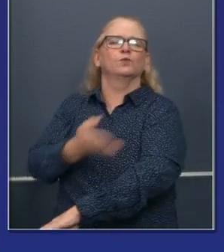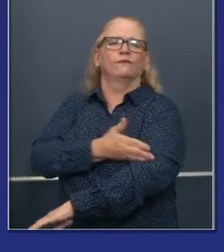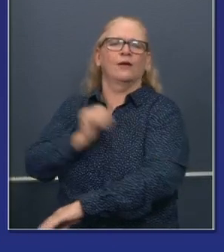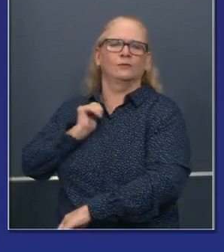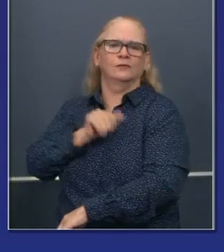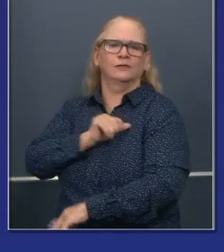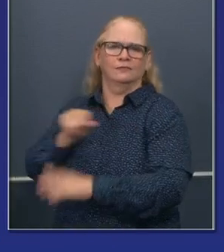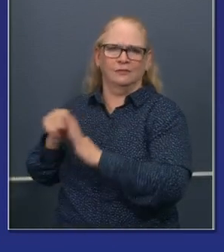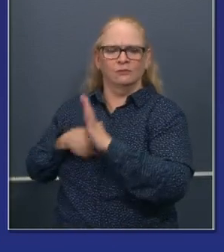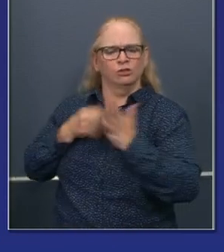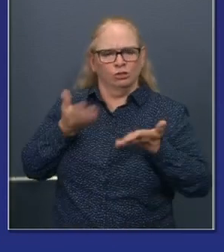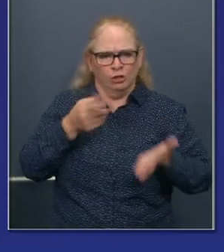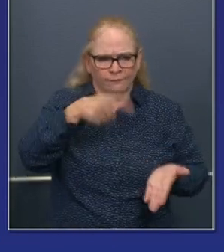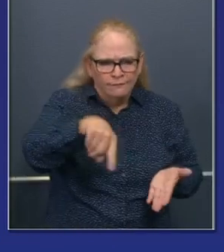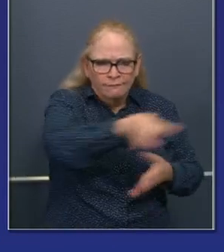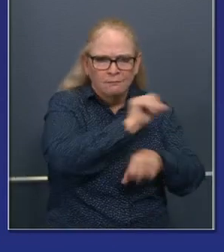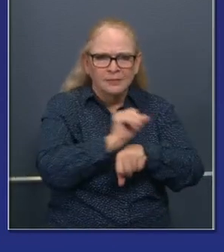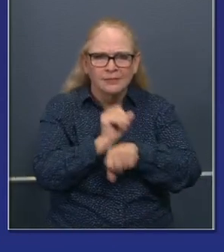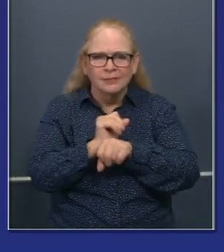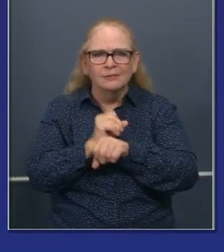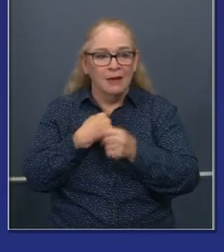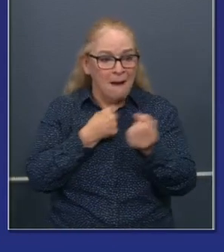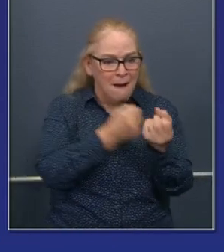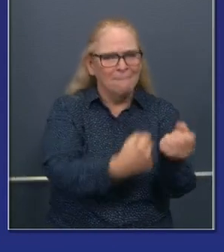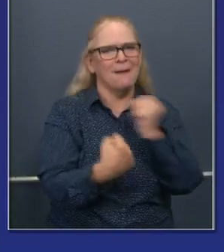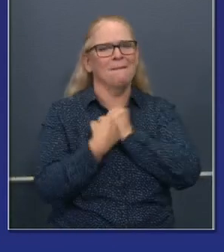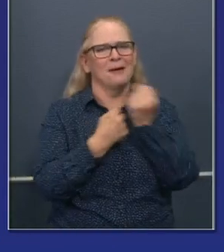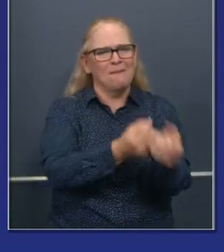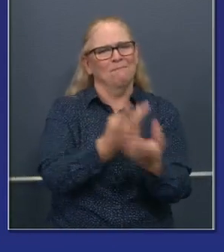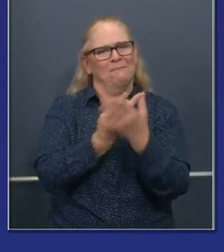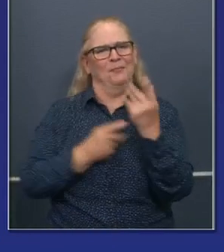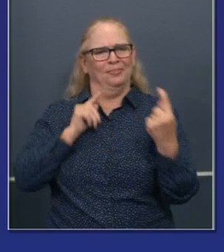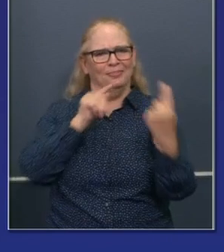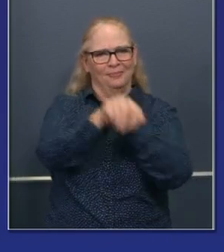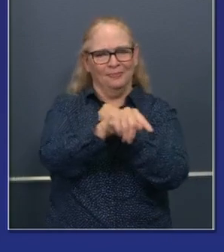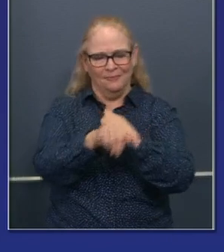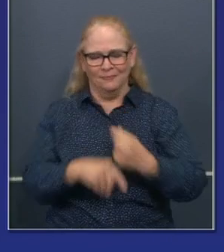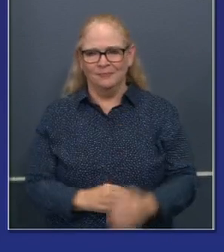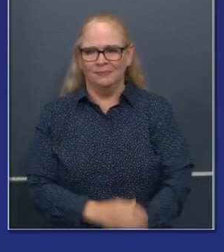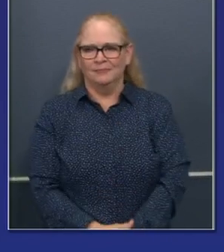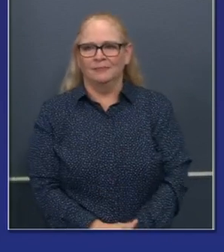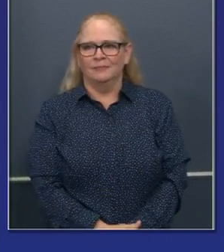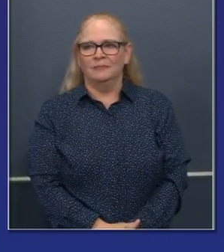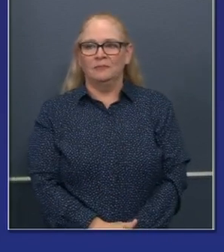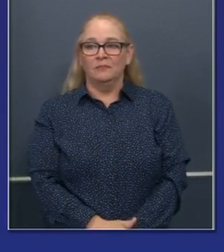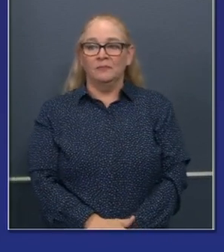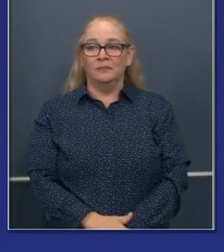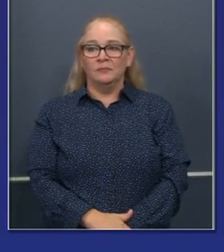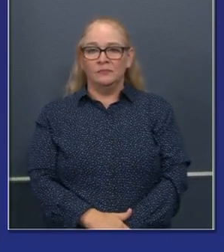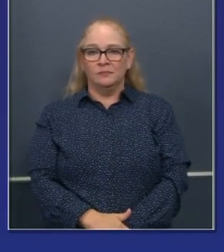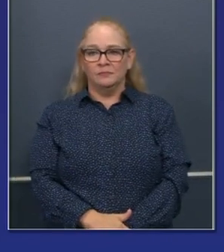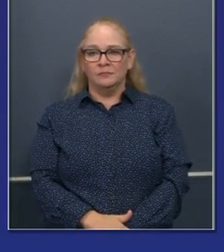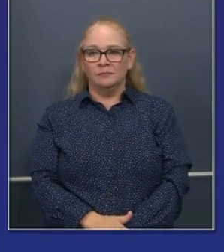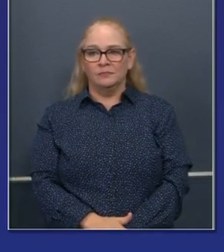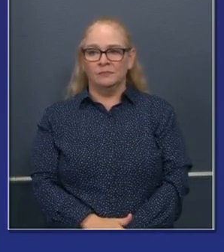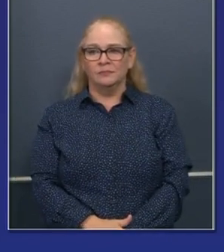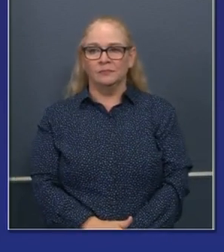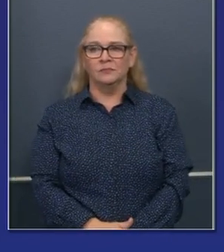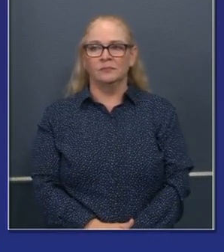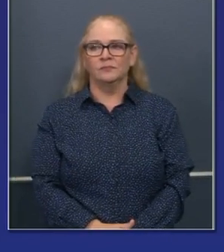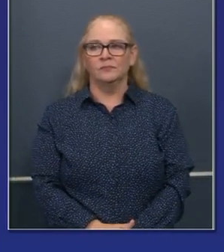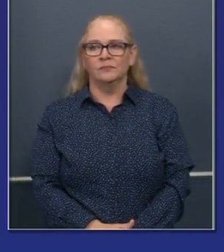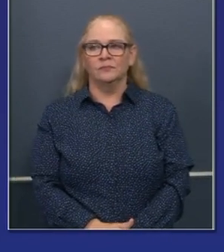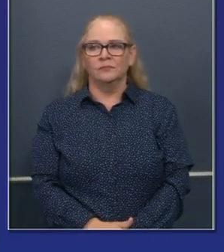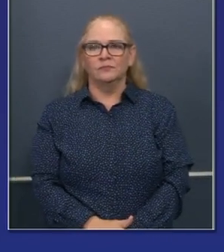where you are. And that's not old mainframes that were designed in 1970. Uh, it's on your smartphones, uh, where